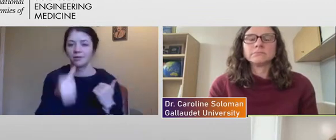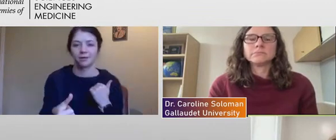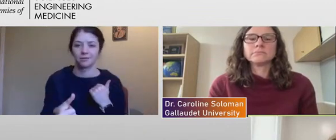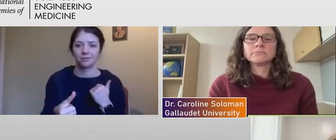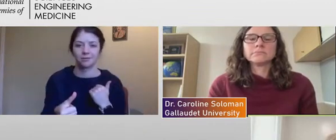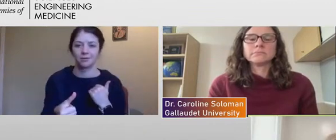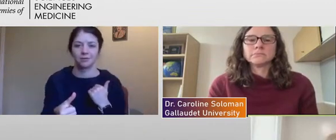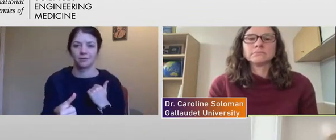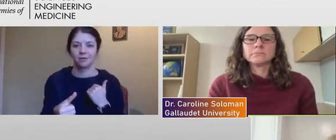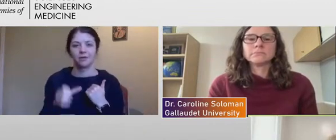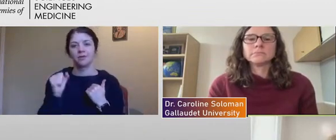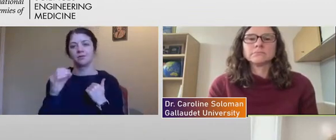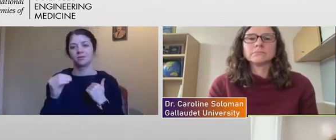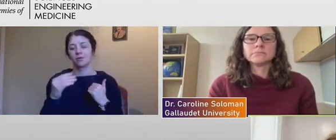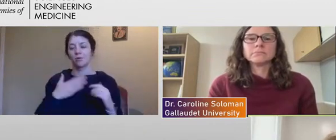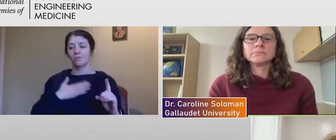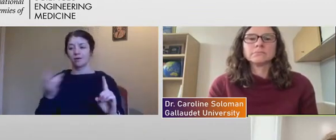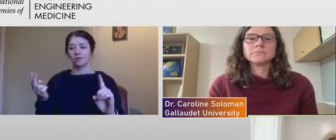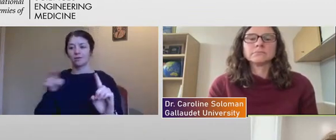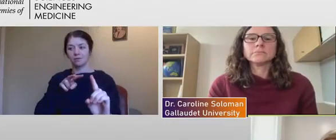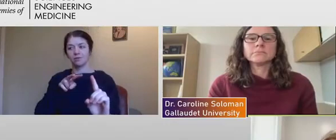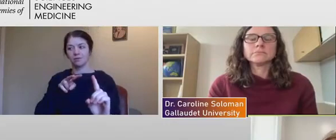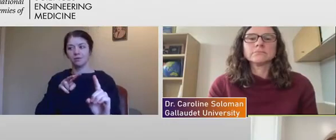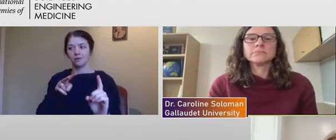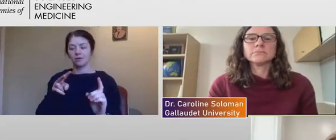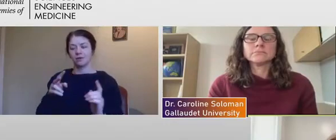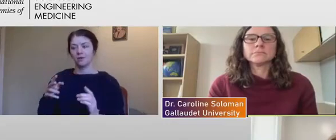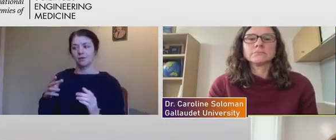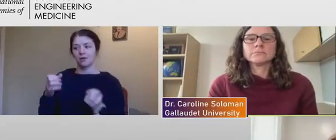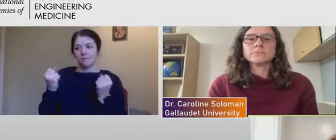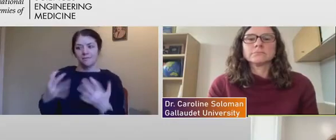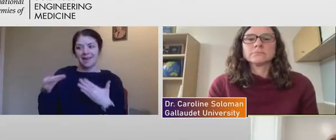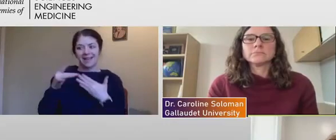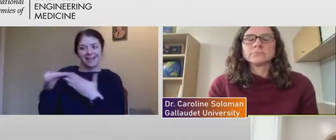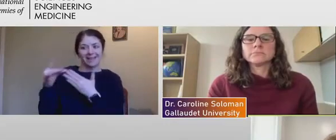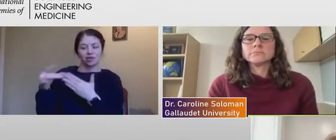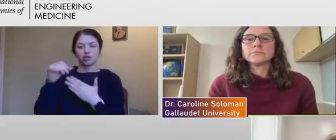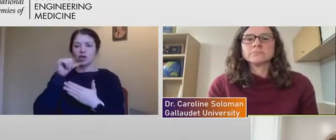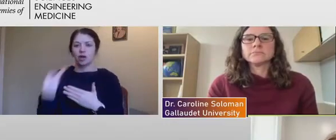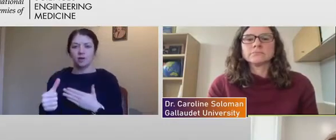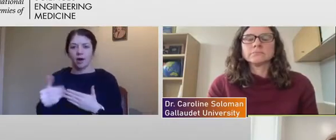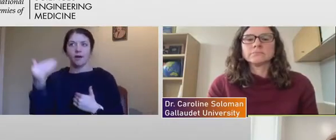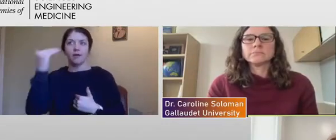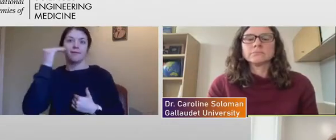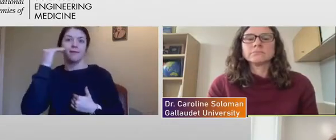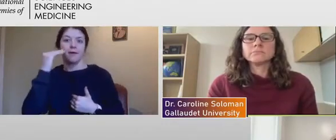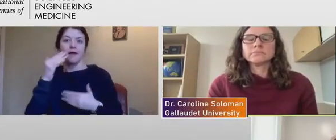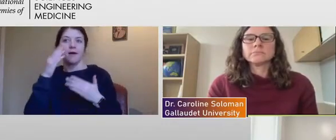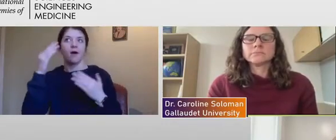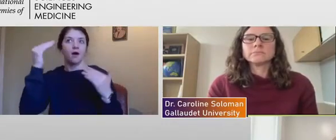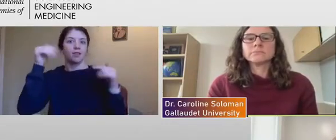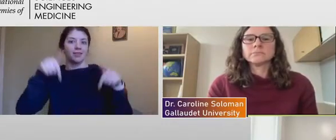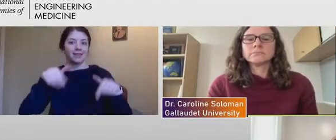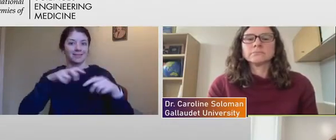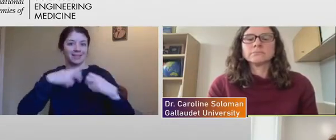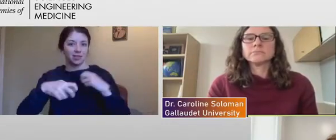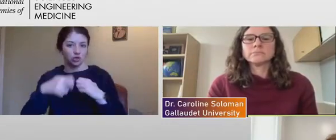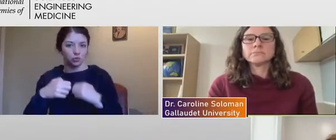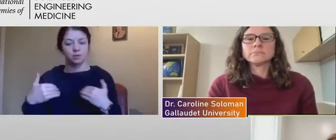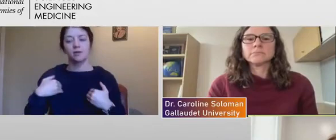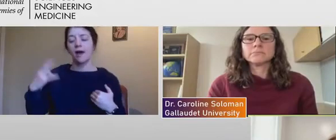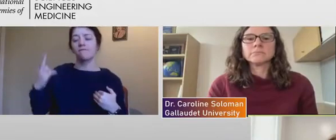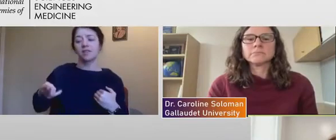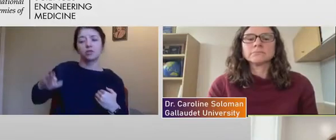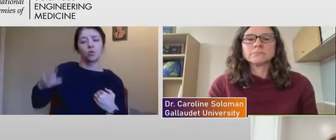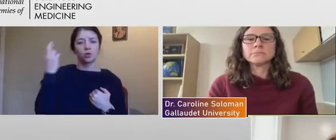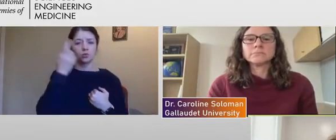aren't attuned to these issues. And there's historical reasons for that. There's gaps in